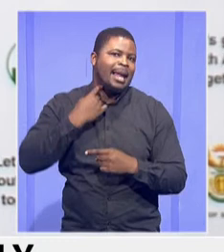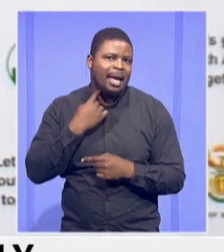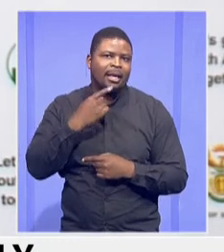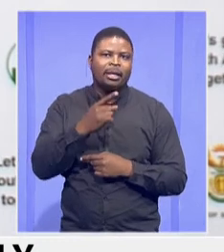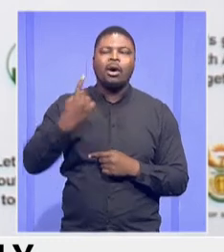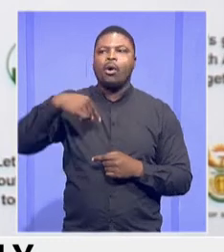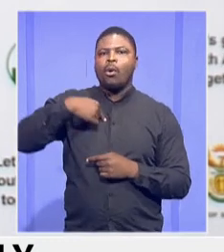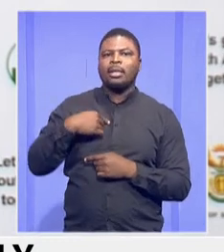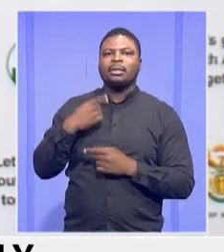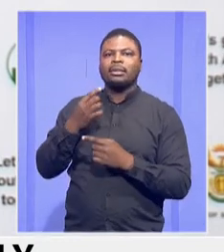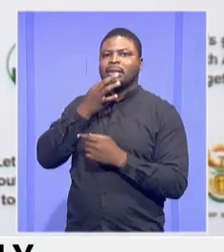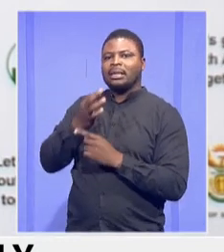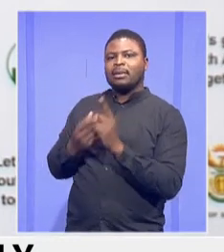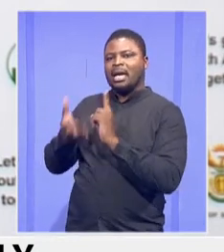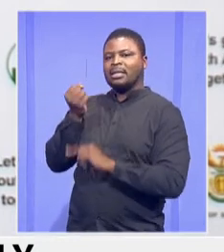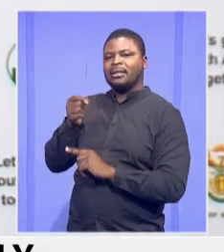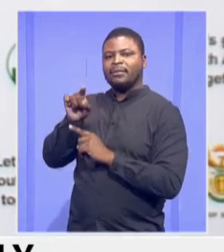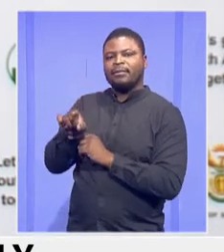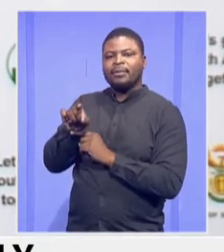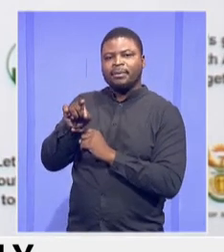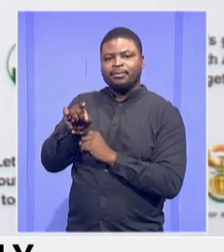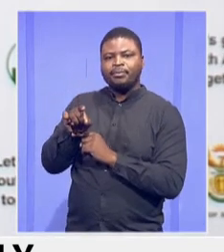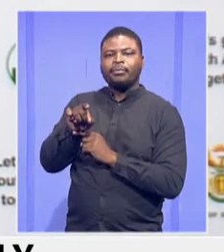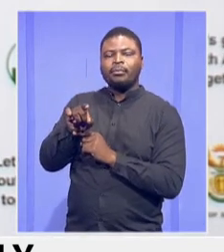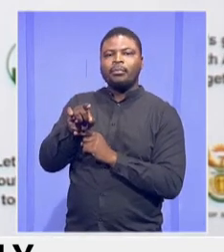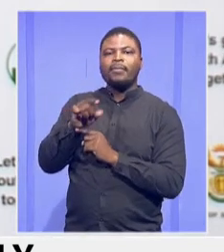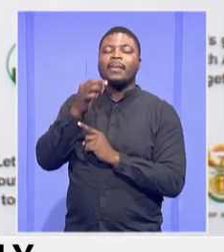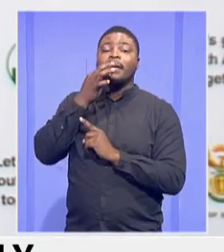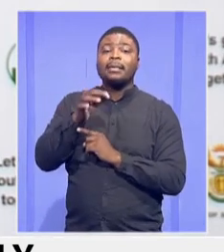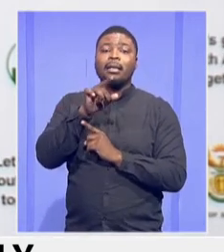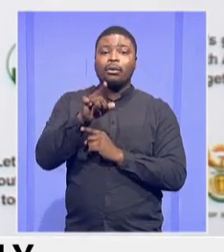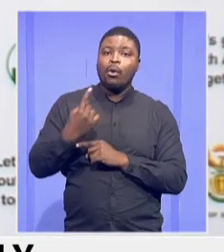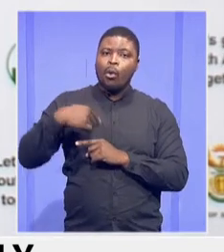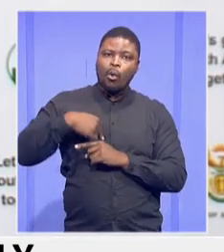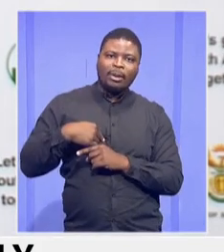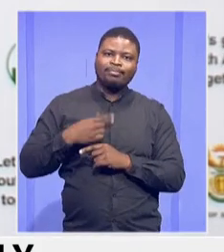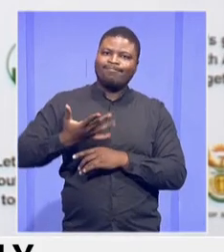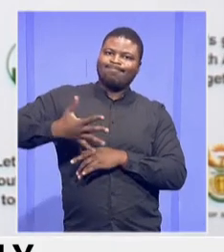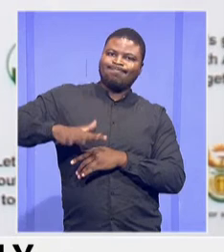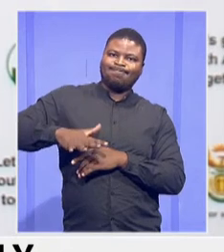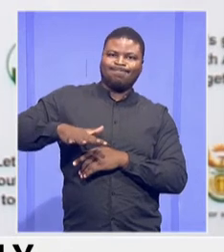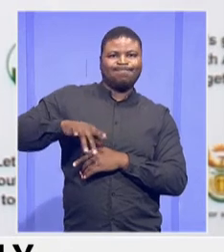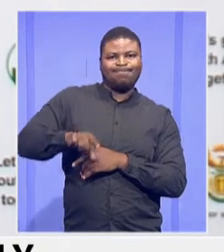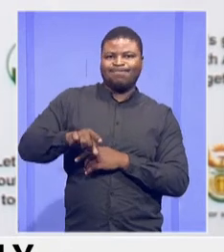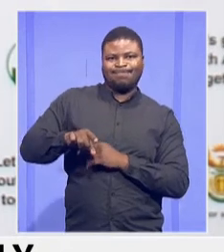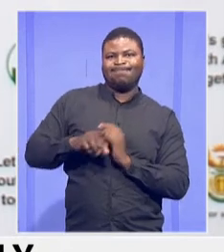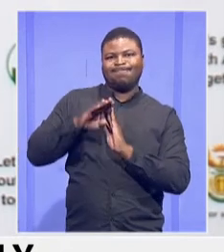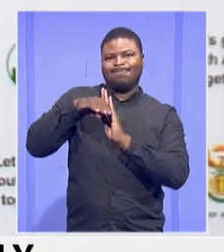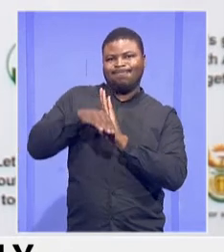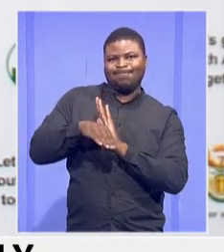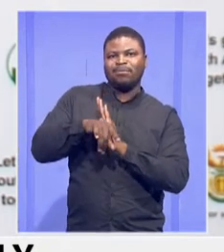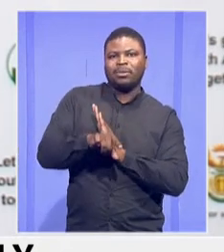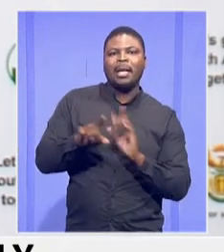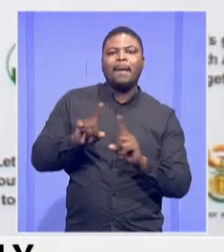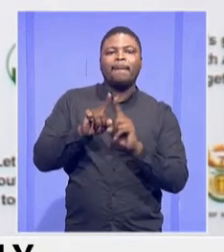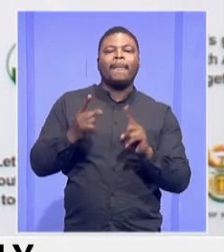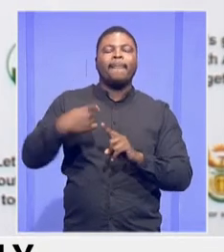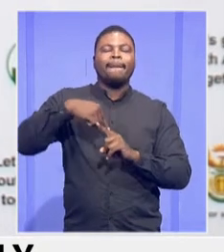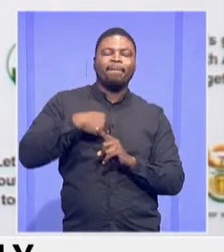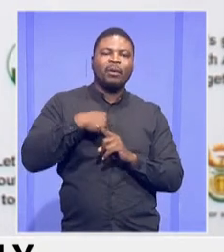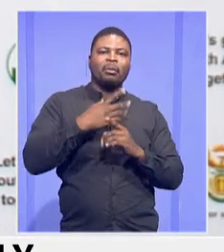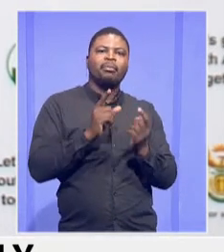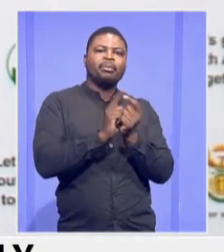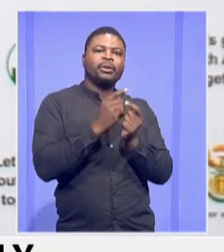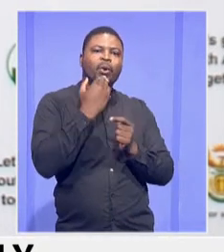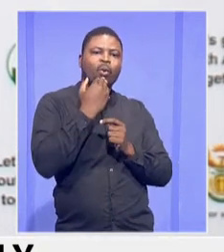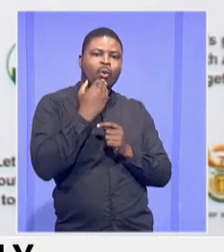as Amelka Cabral is saying. In this area, we are not doing well. And I'm meeting with the line function, and